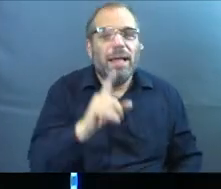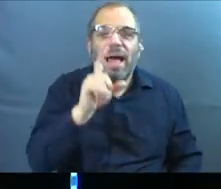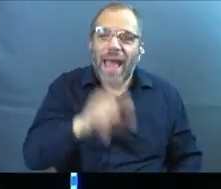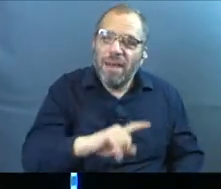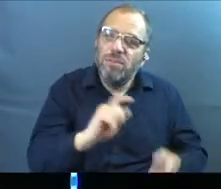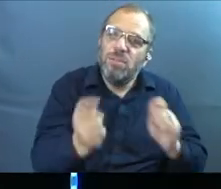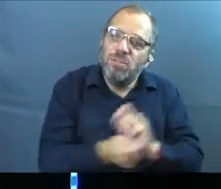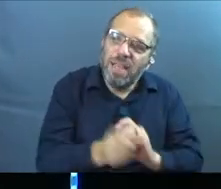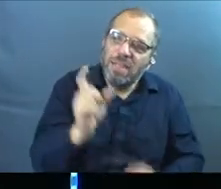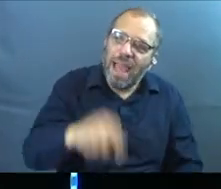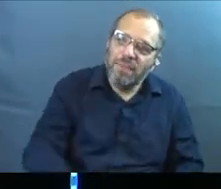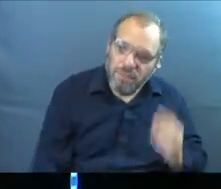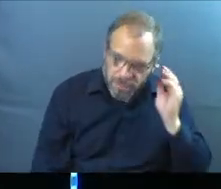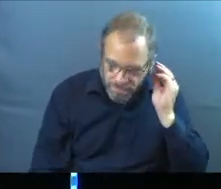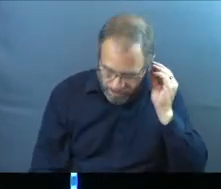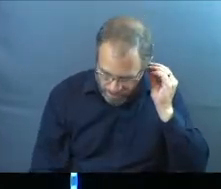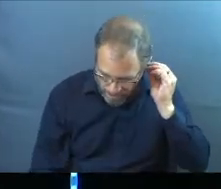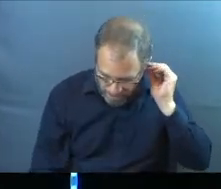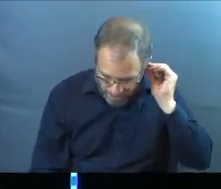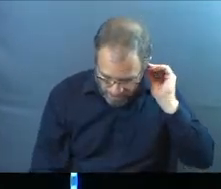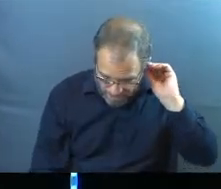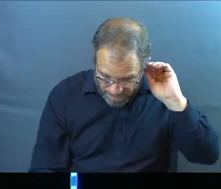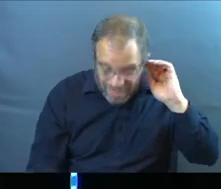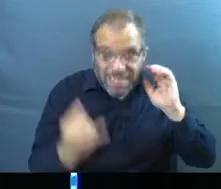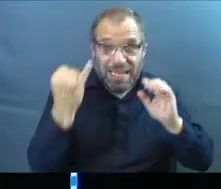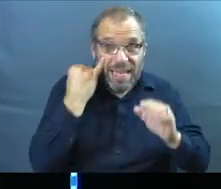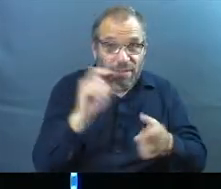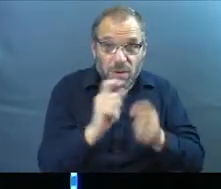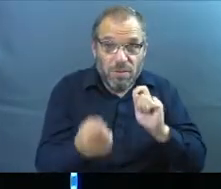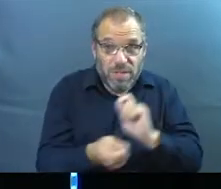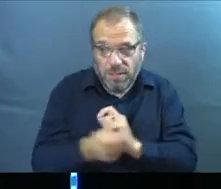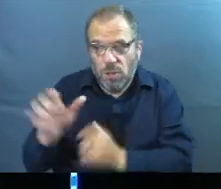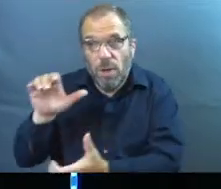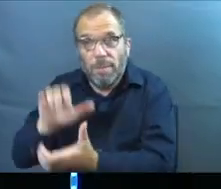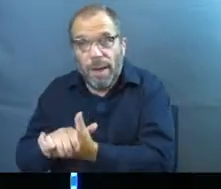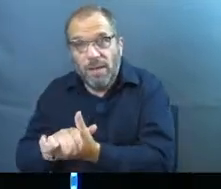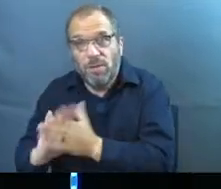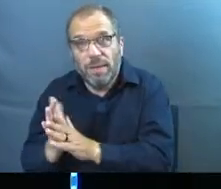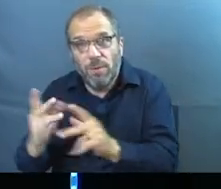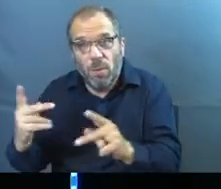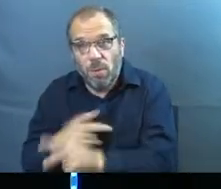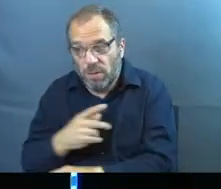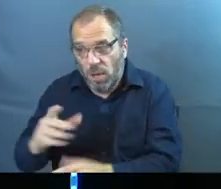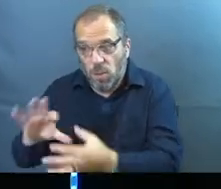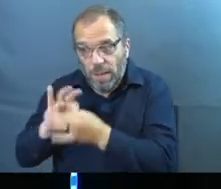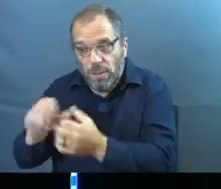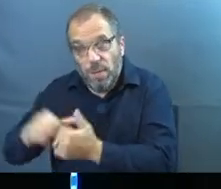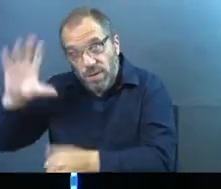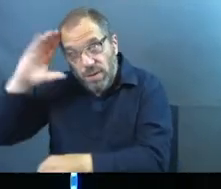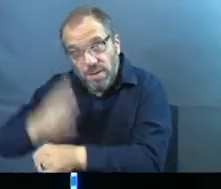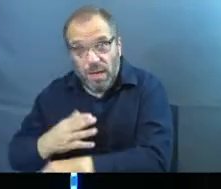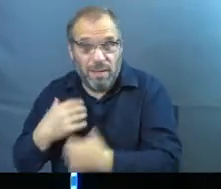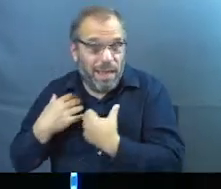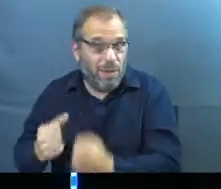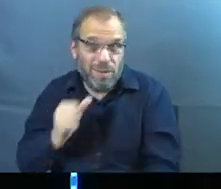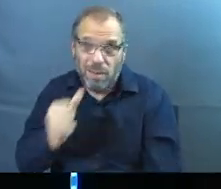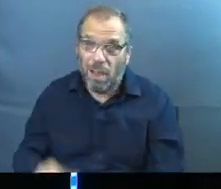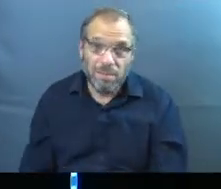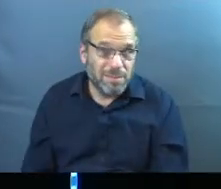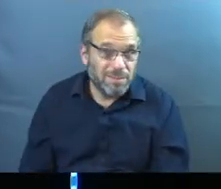have to change because if you don't, your marriage is going to get worse. Your relationship with your son will not be healthy.